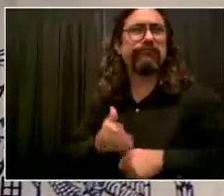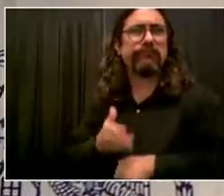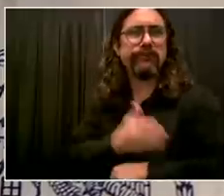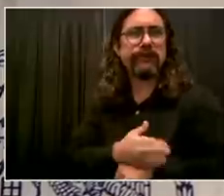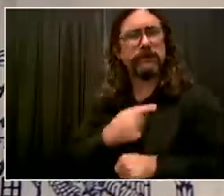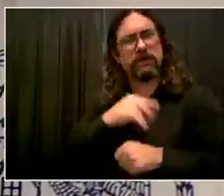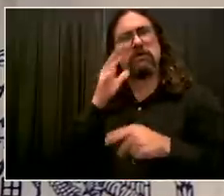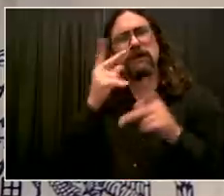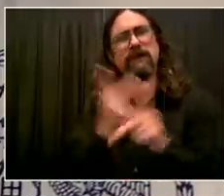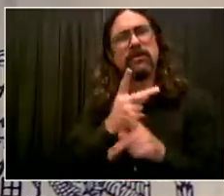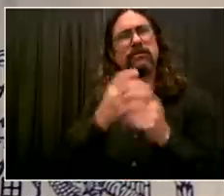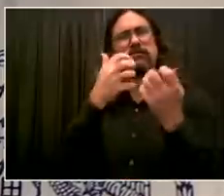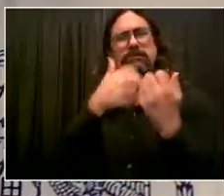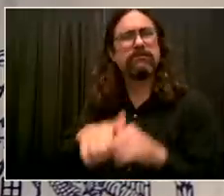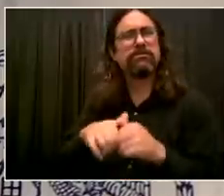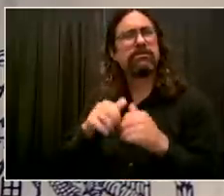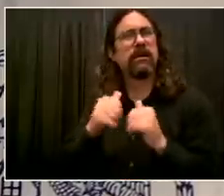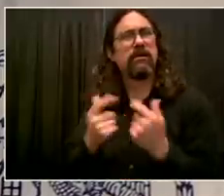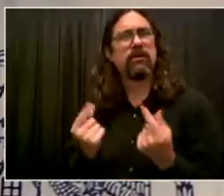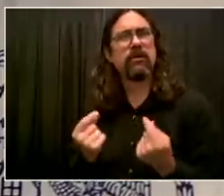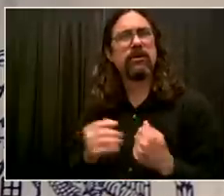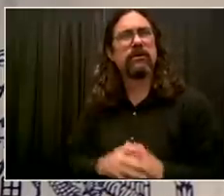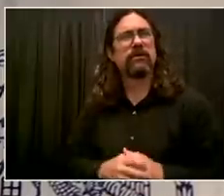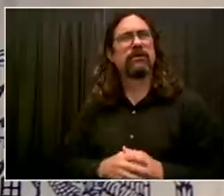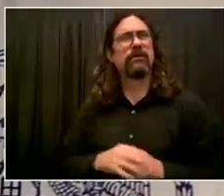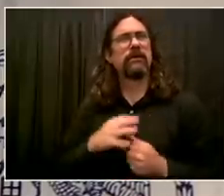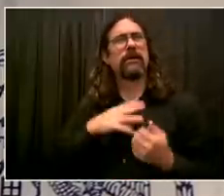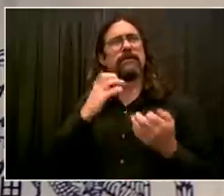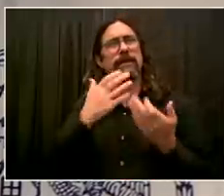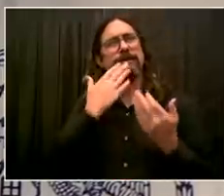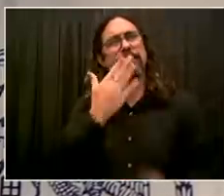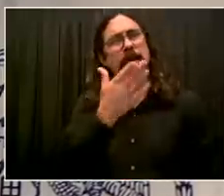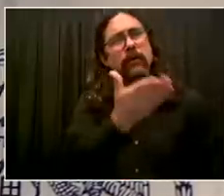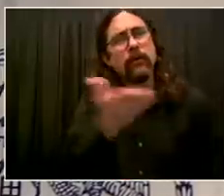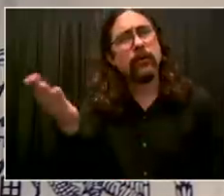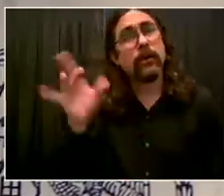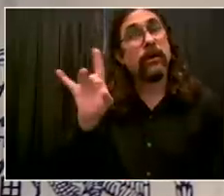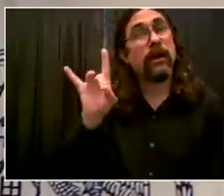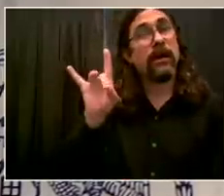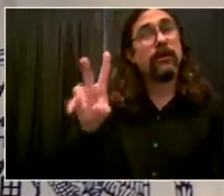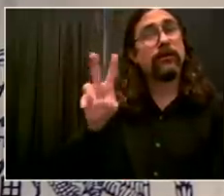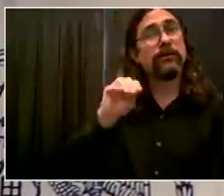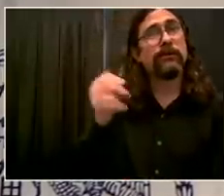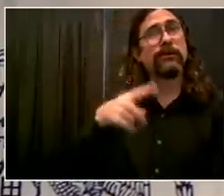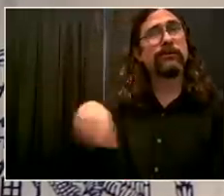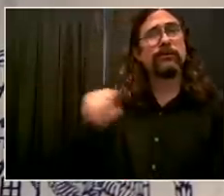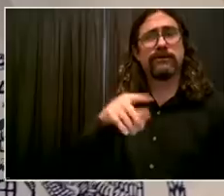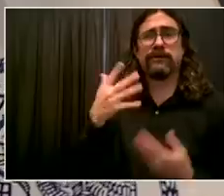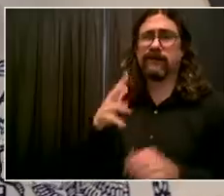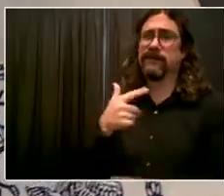% now and finish the job and beat COVID. Once and for all. Thank you, everybody.